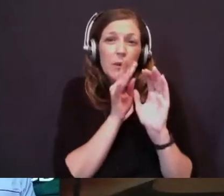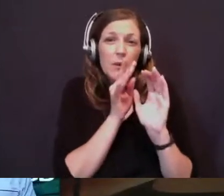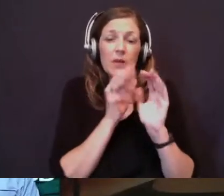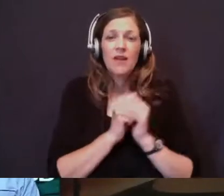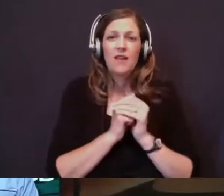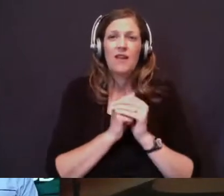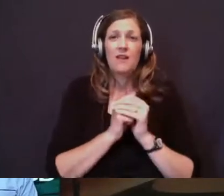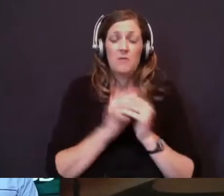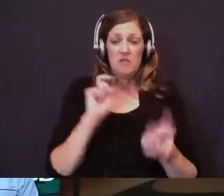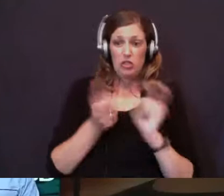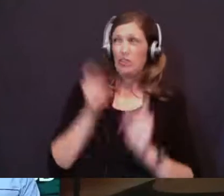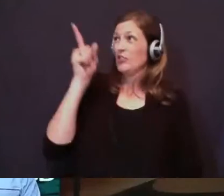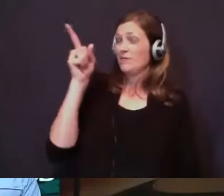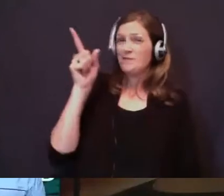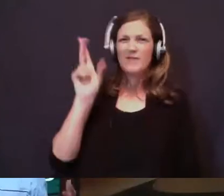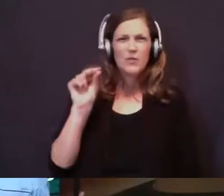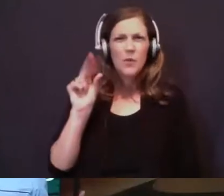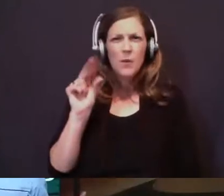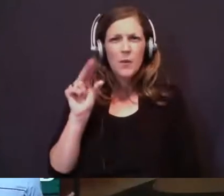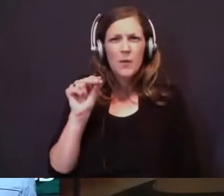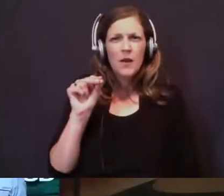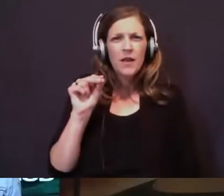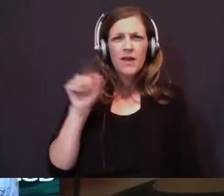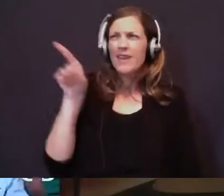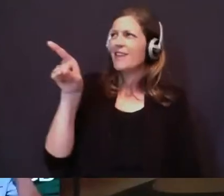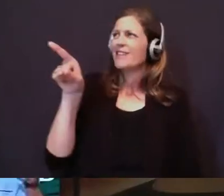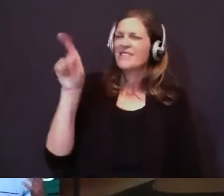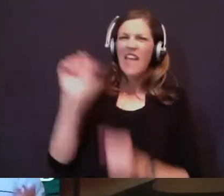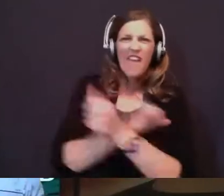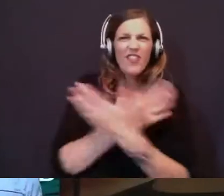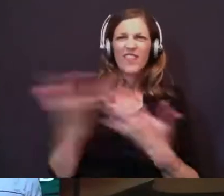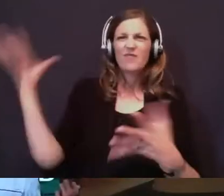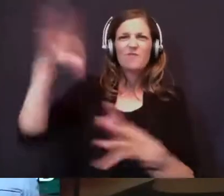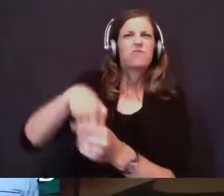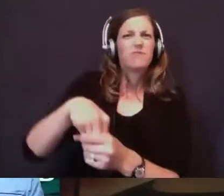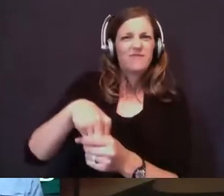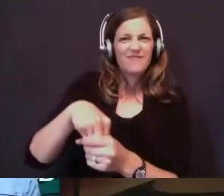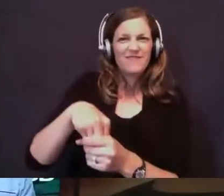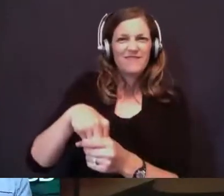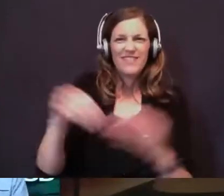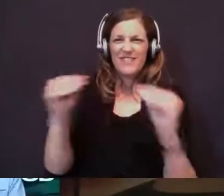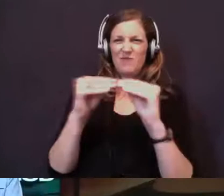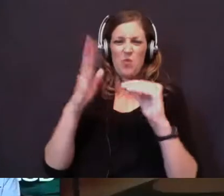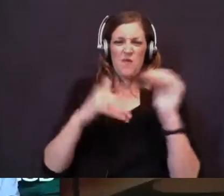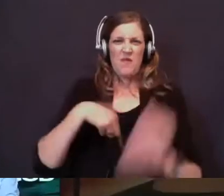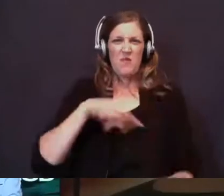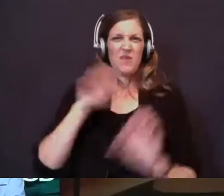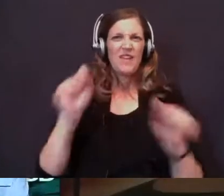doesn't change who our God is. He is all of these things. He's more than our minds can contain.